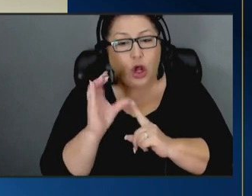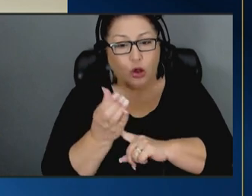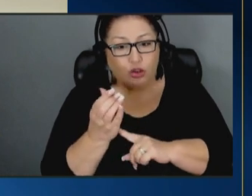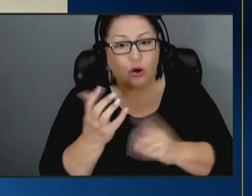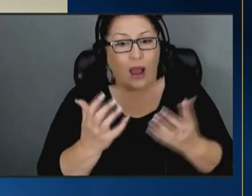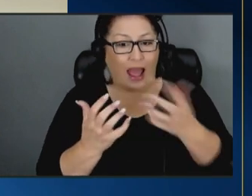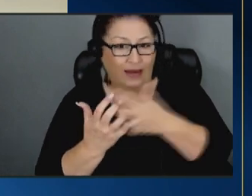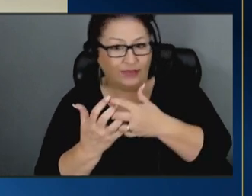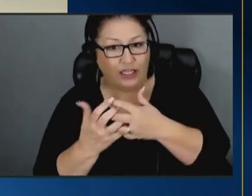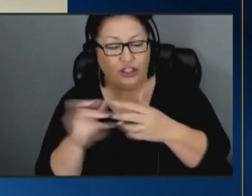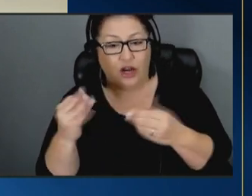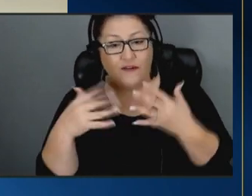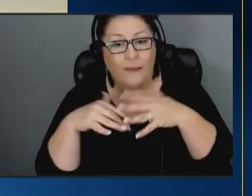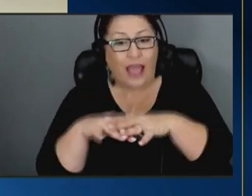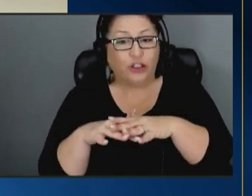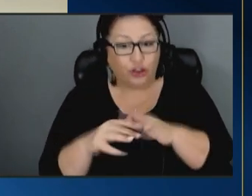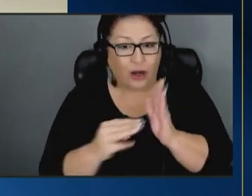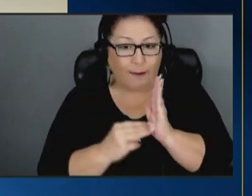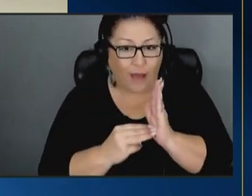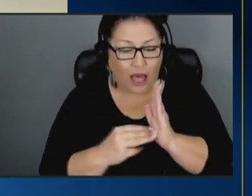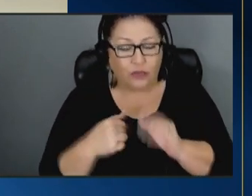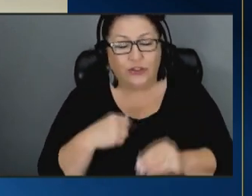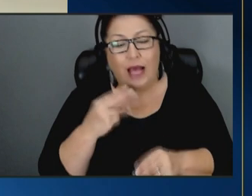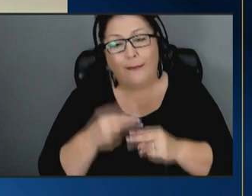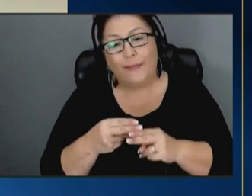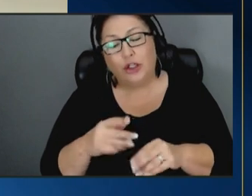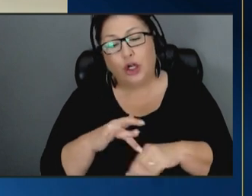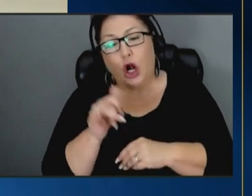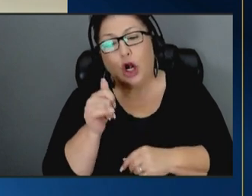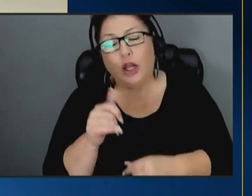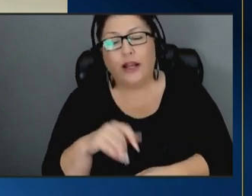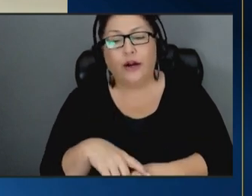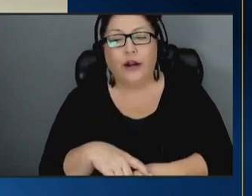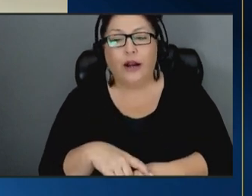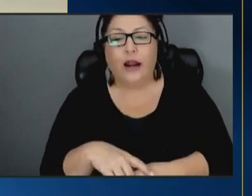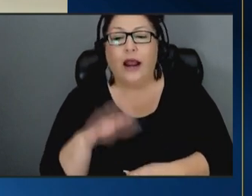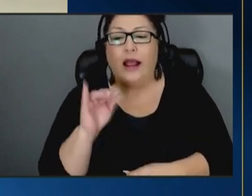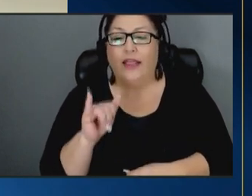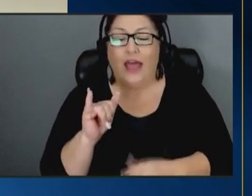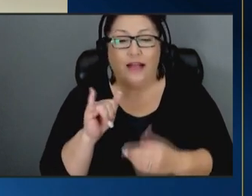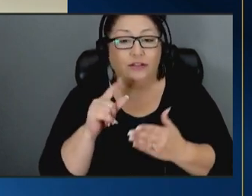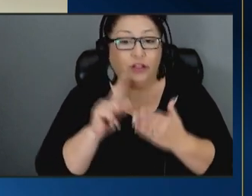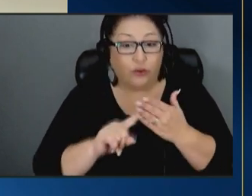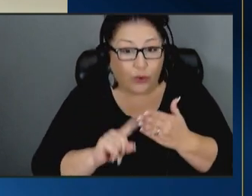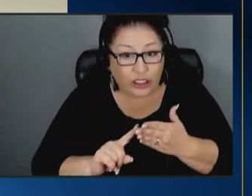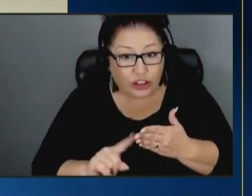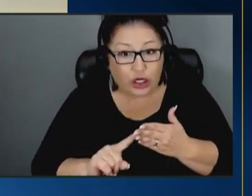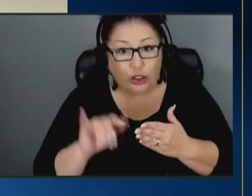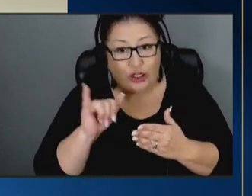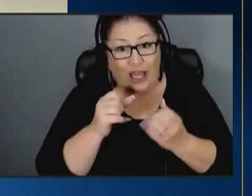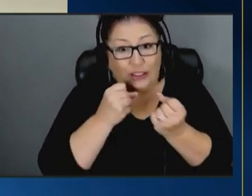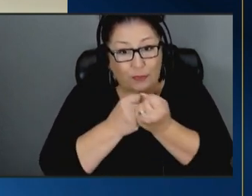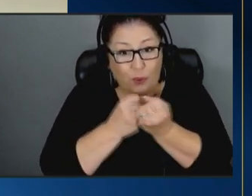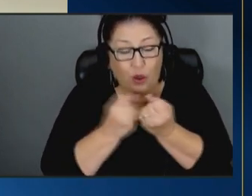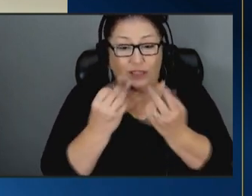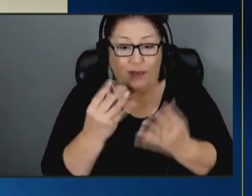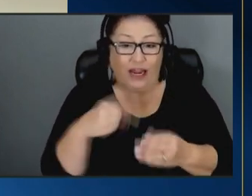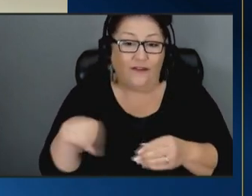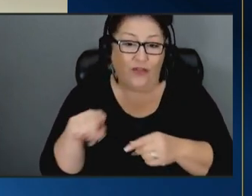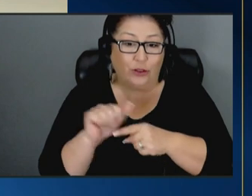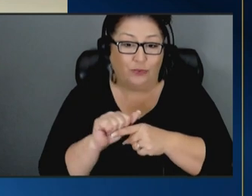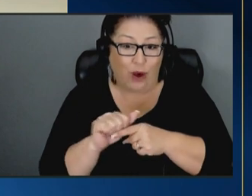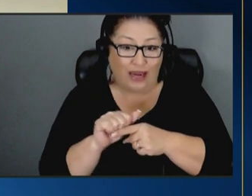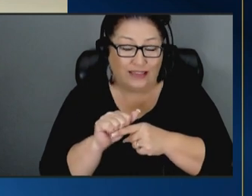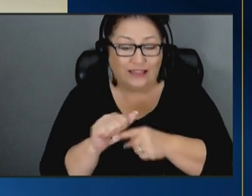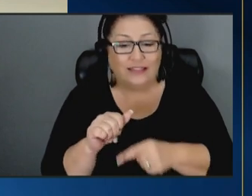models i've mentioned earlier just the the dearth of research um that supports many of these practices and so